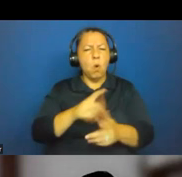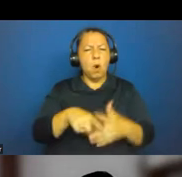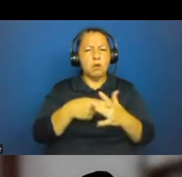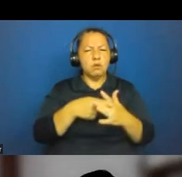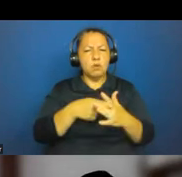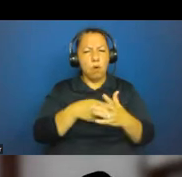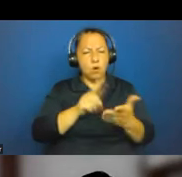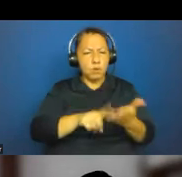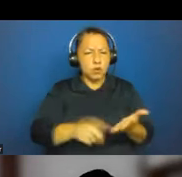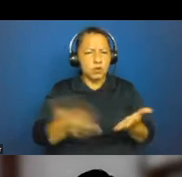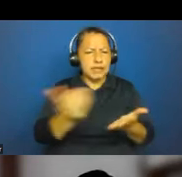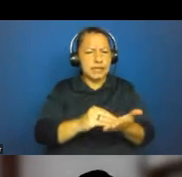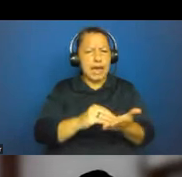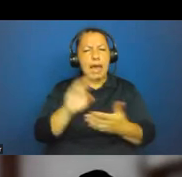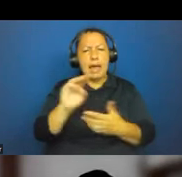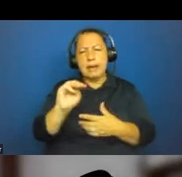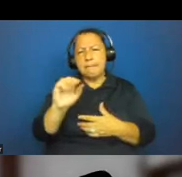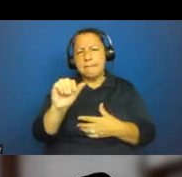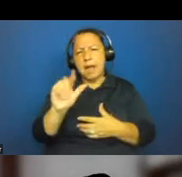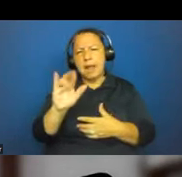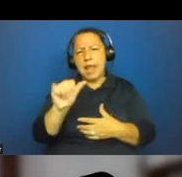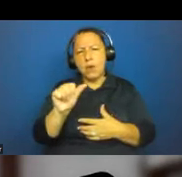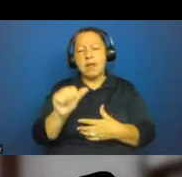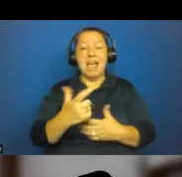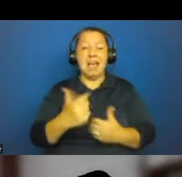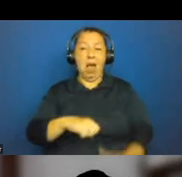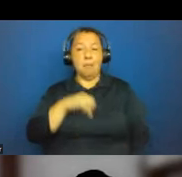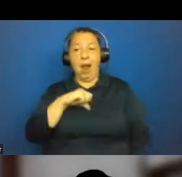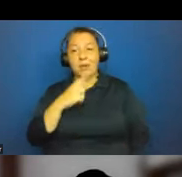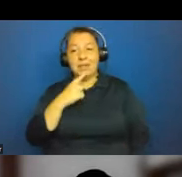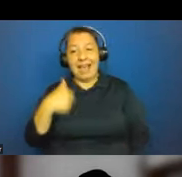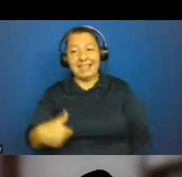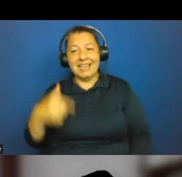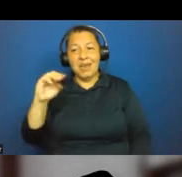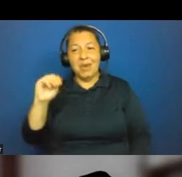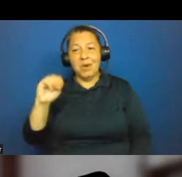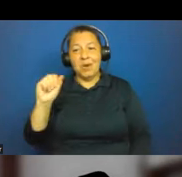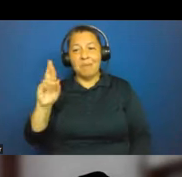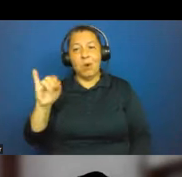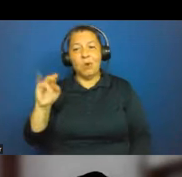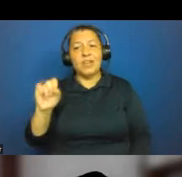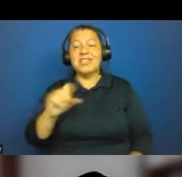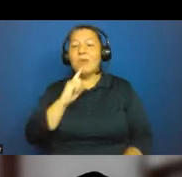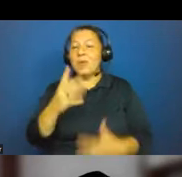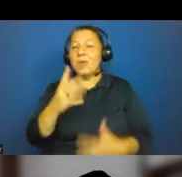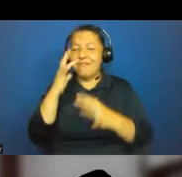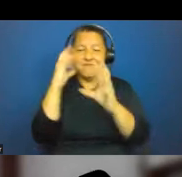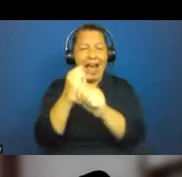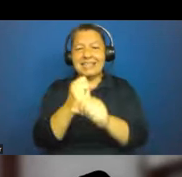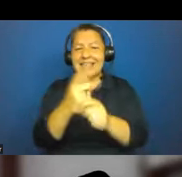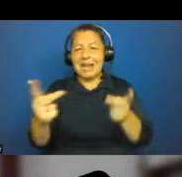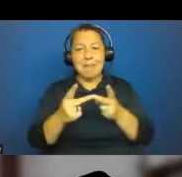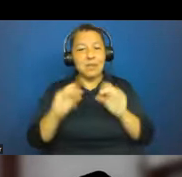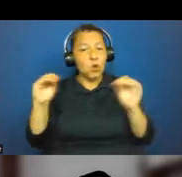I'm bound to say this as a very proud Mauritian, but Mauritius is a fascinating place. It had no indigenous